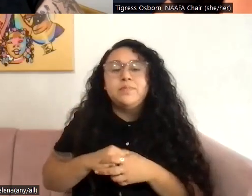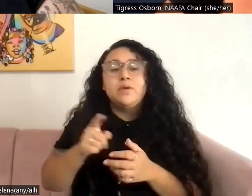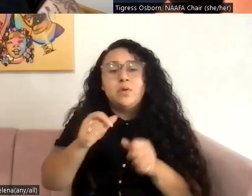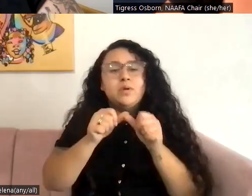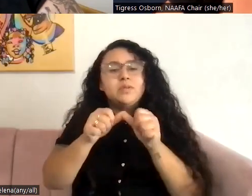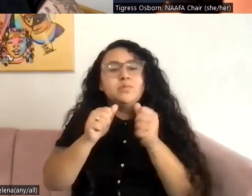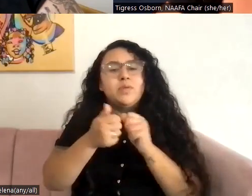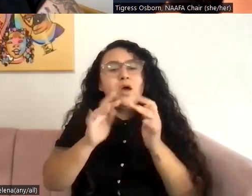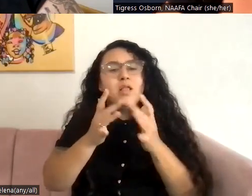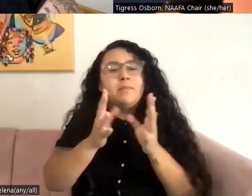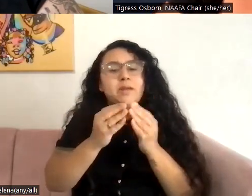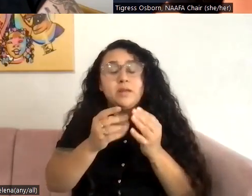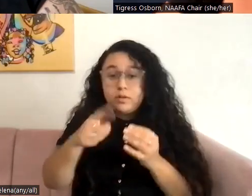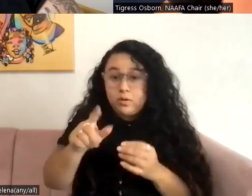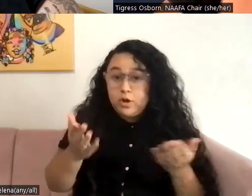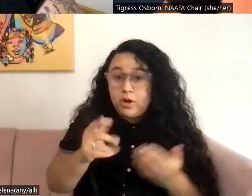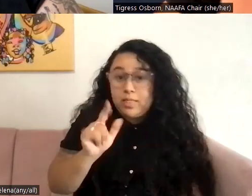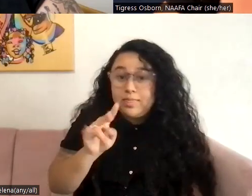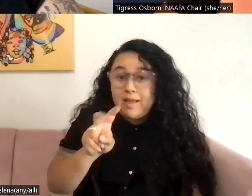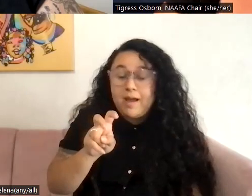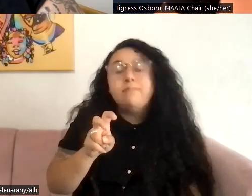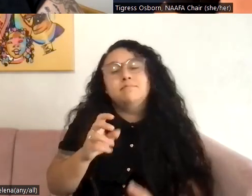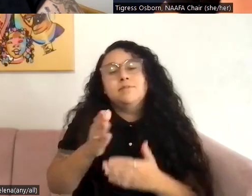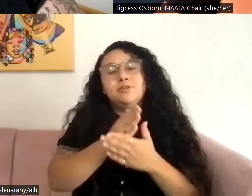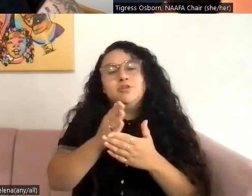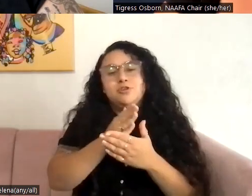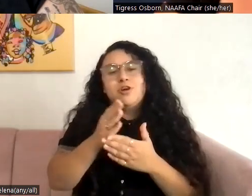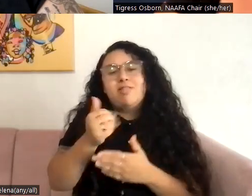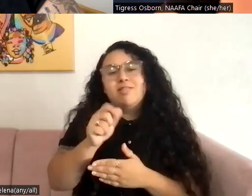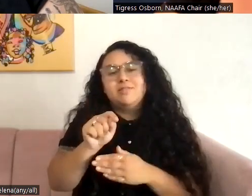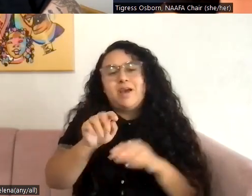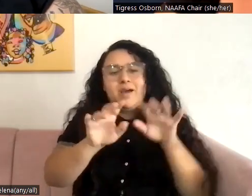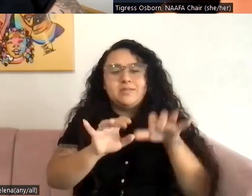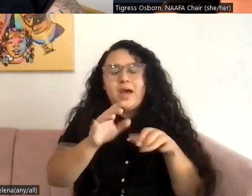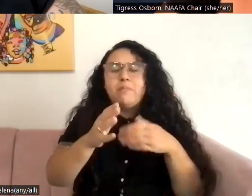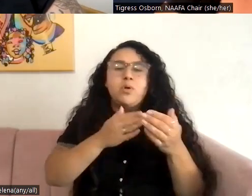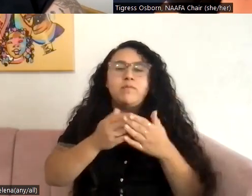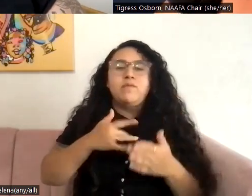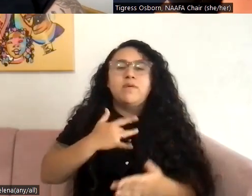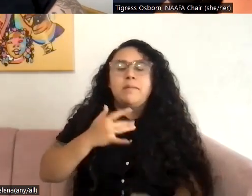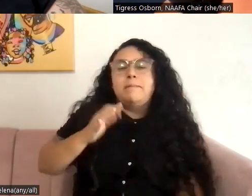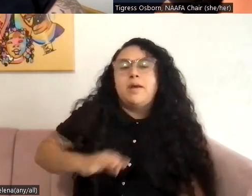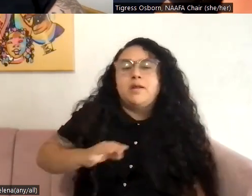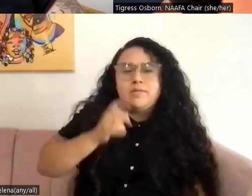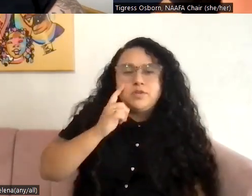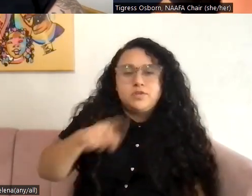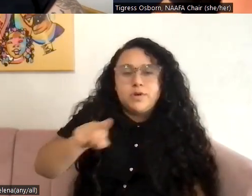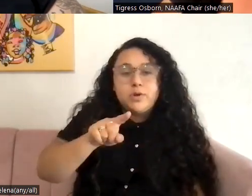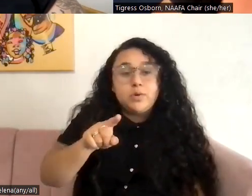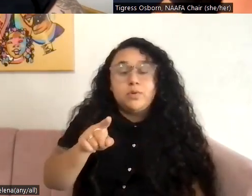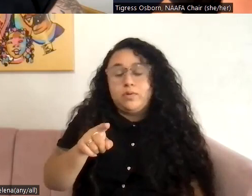we encourage you in the chat to also share things that might be useful to you. And we can read out some of those things.